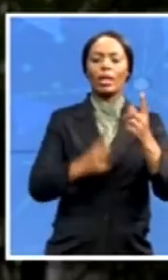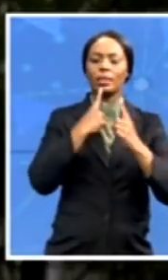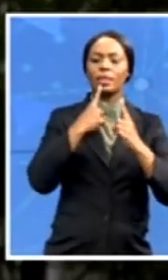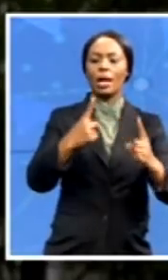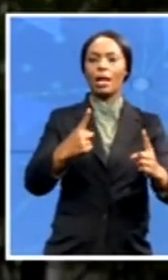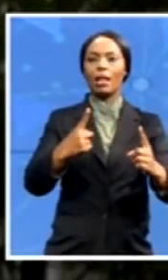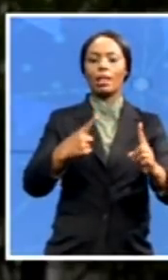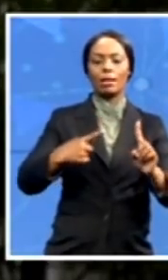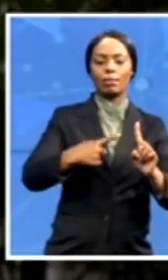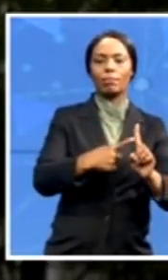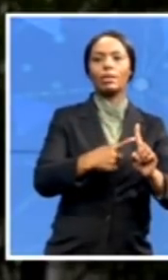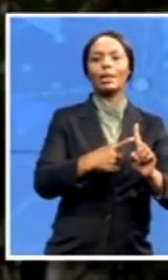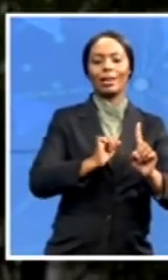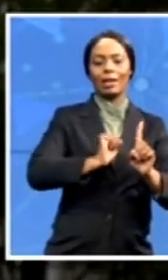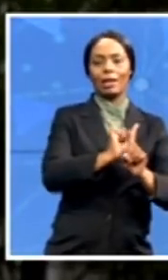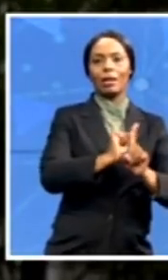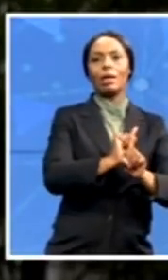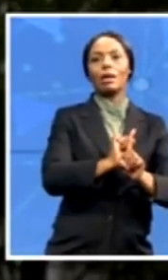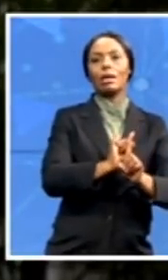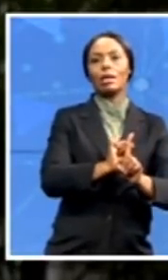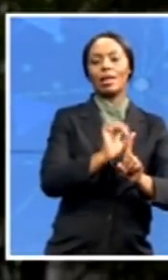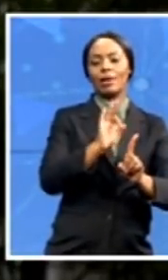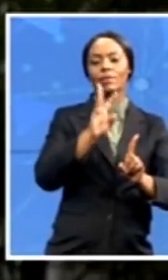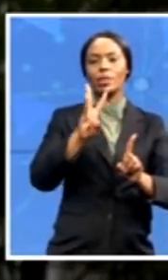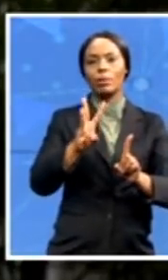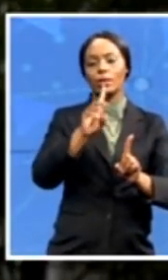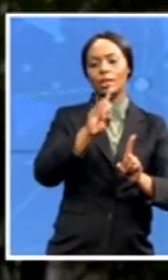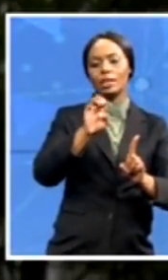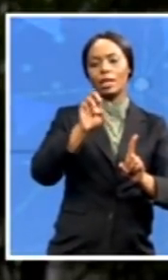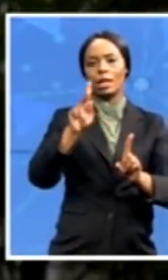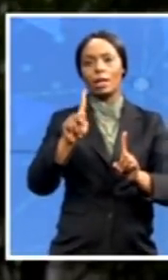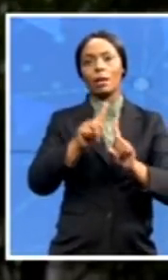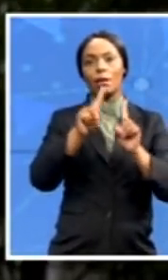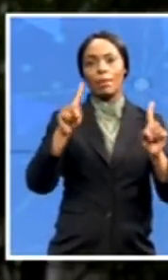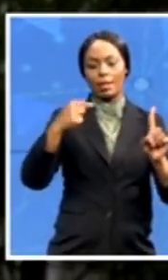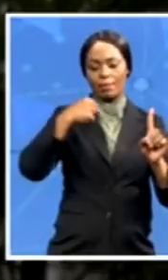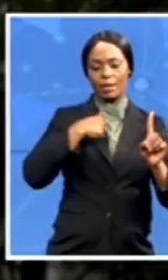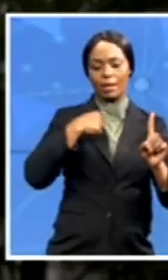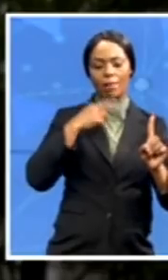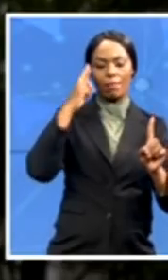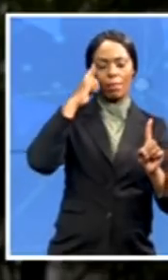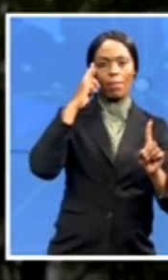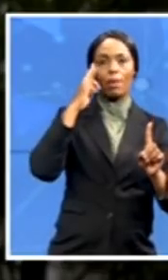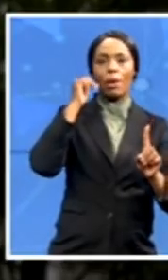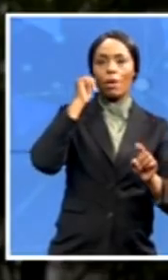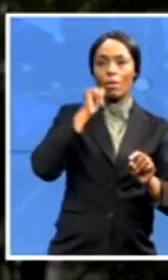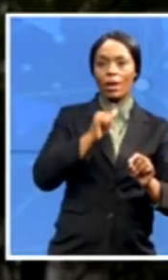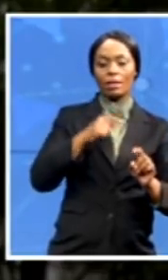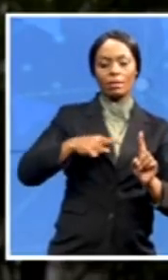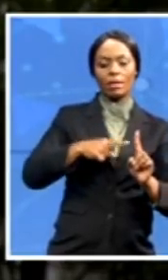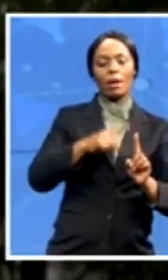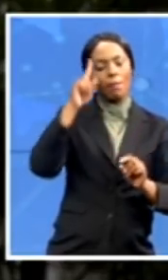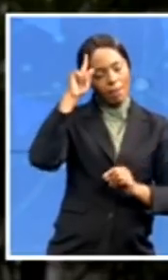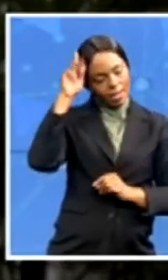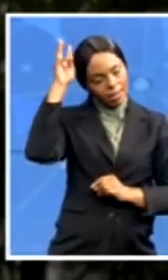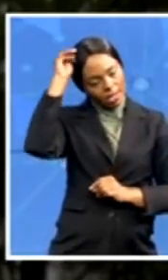What stands out for me was the day when Mr. Madala was inaugurated as president of South